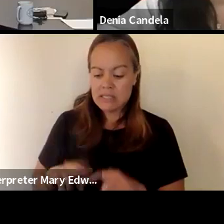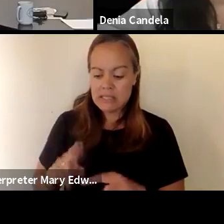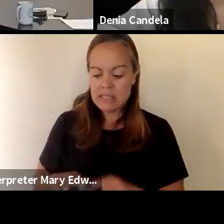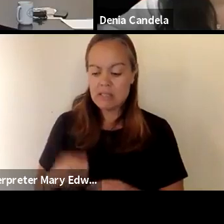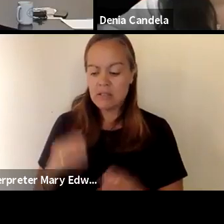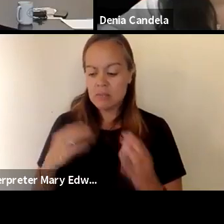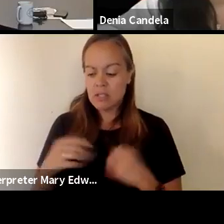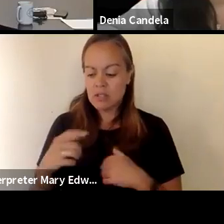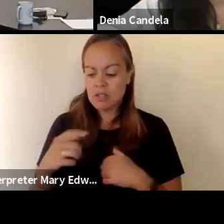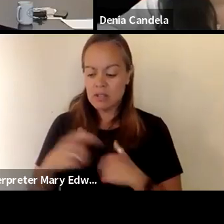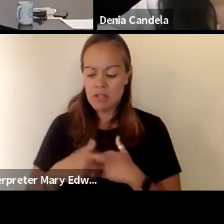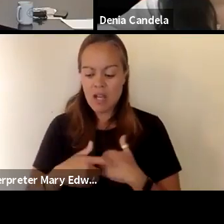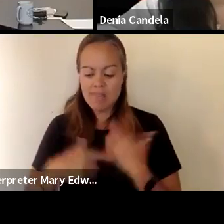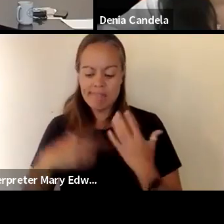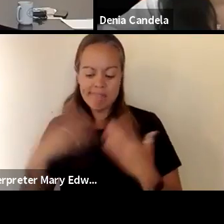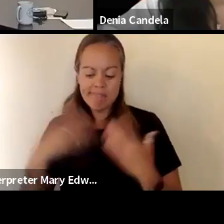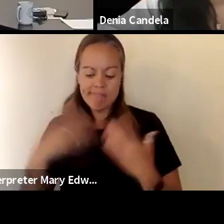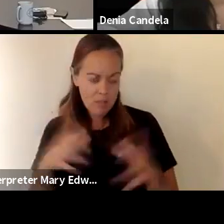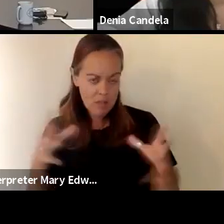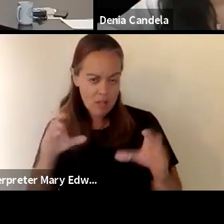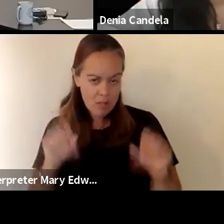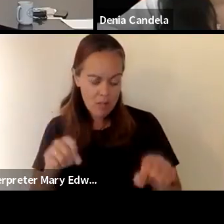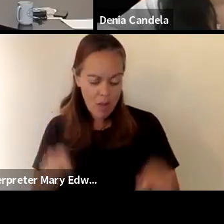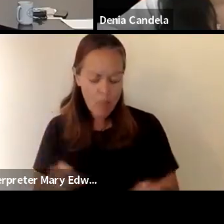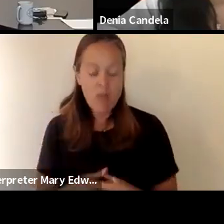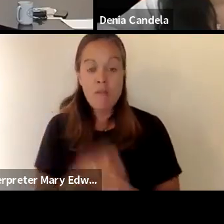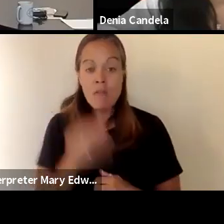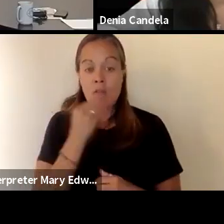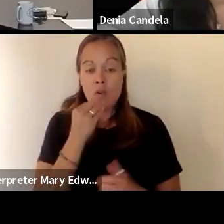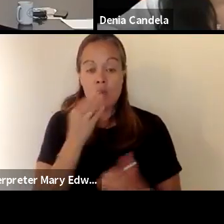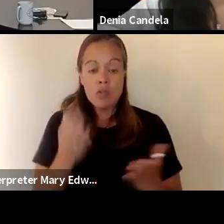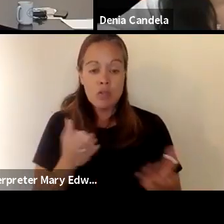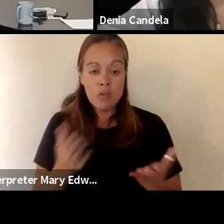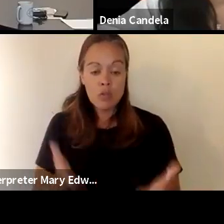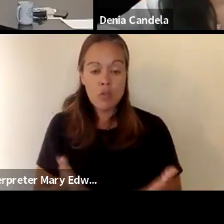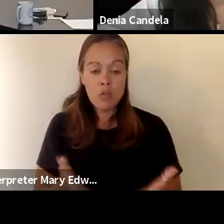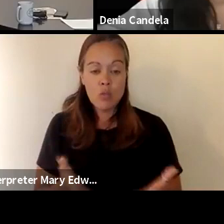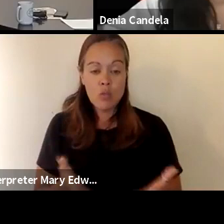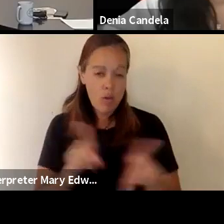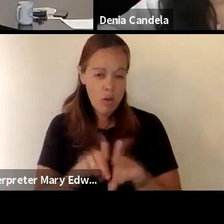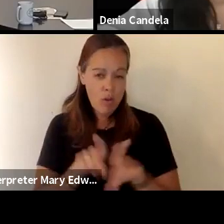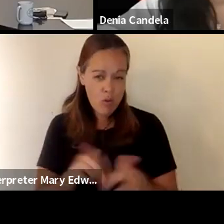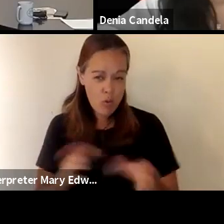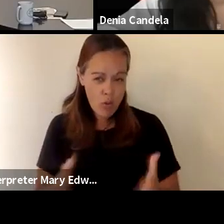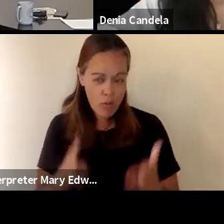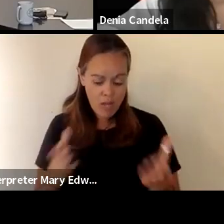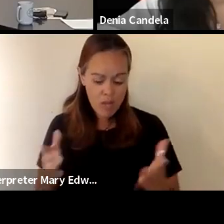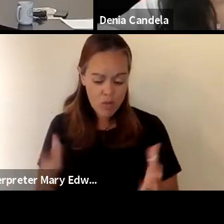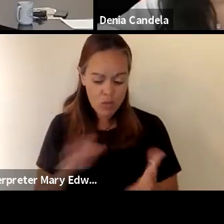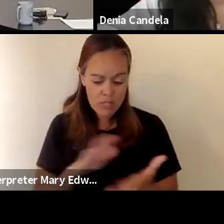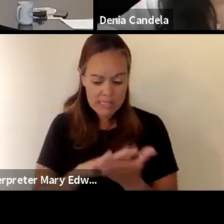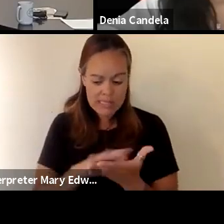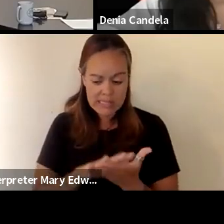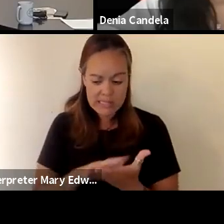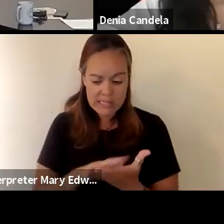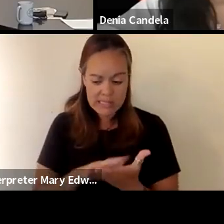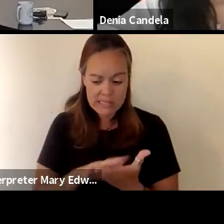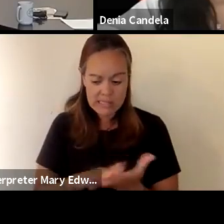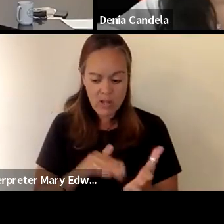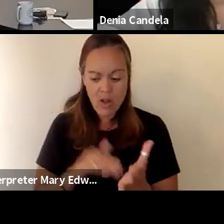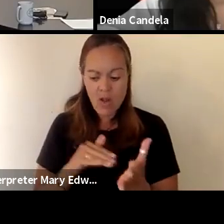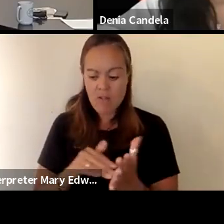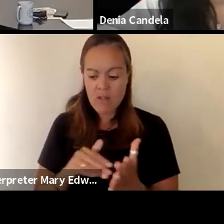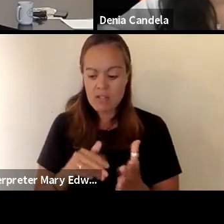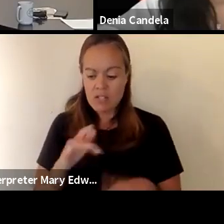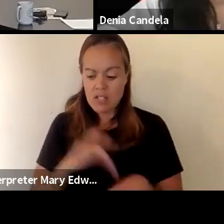as much as possible and then when it comes to food service recommendations it's also recommended that you clean frequently touched surfaces